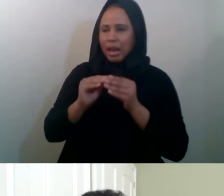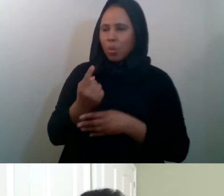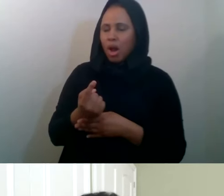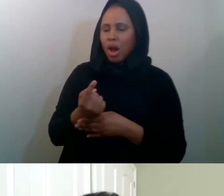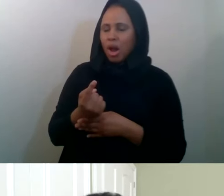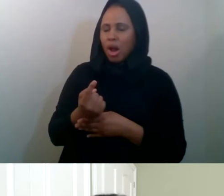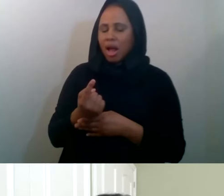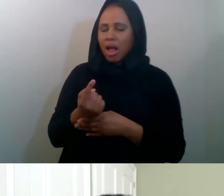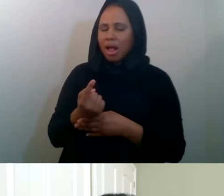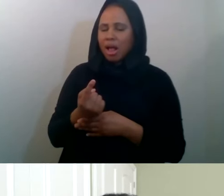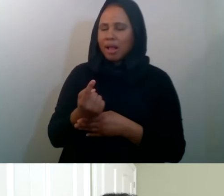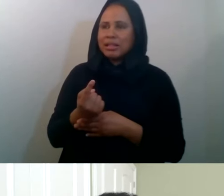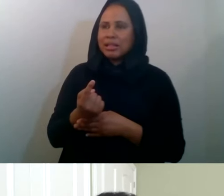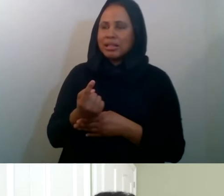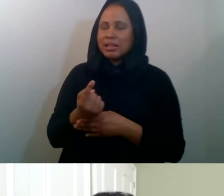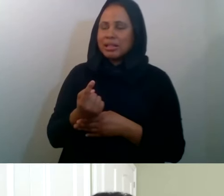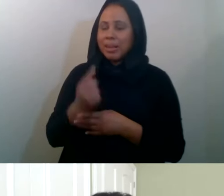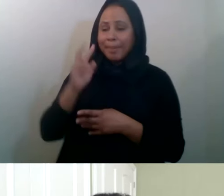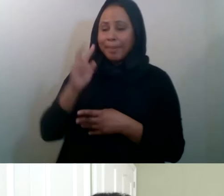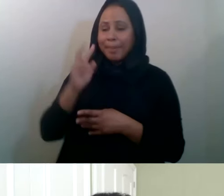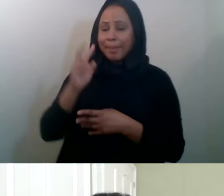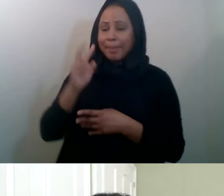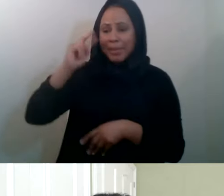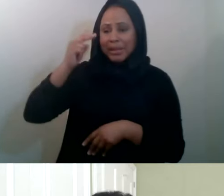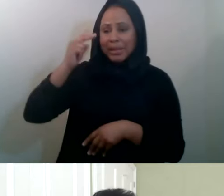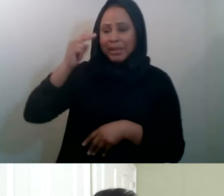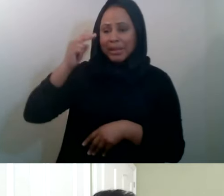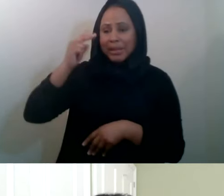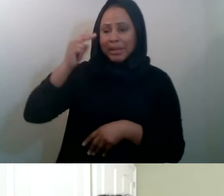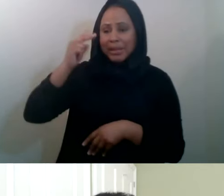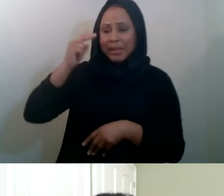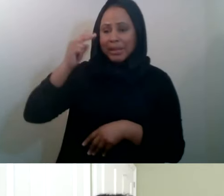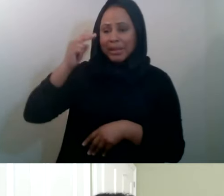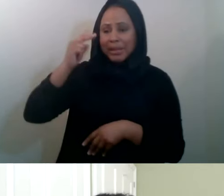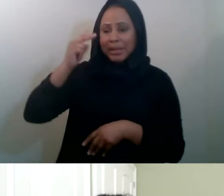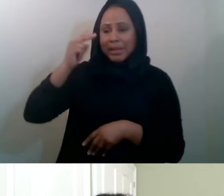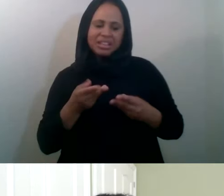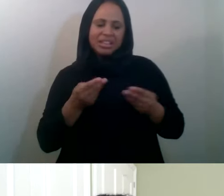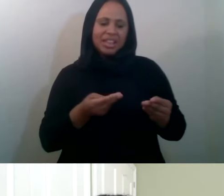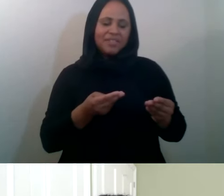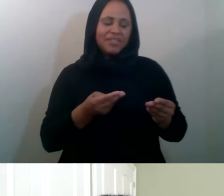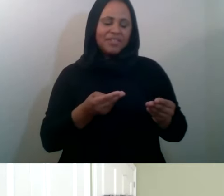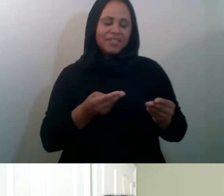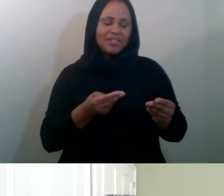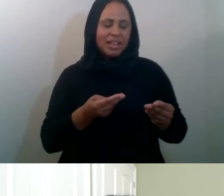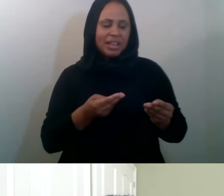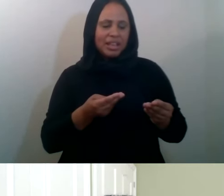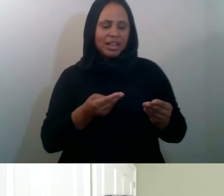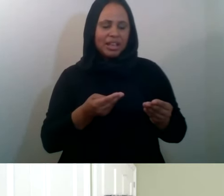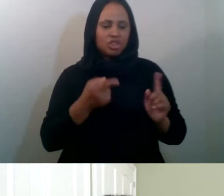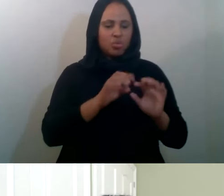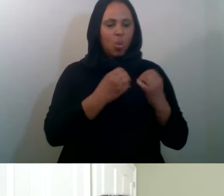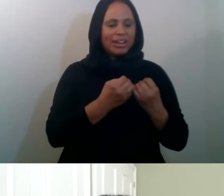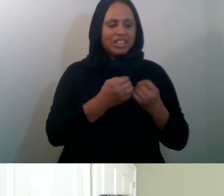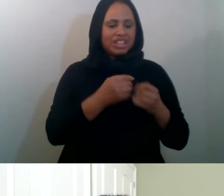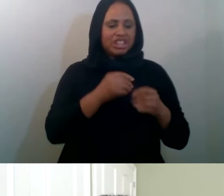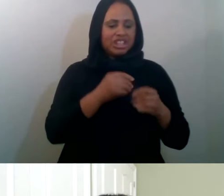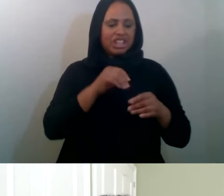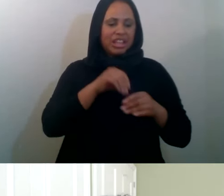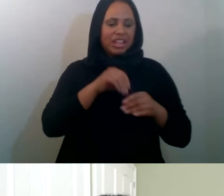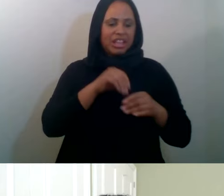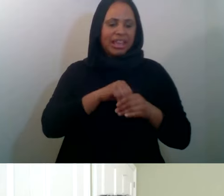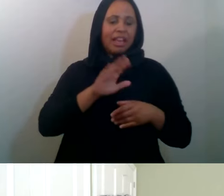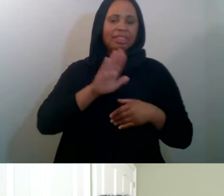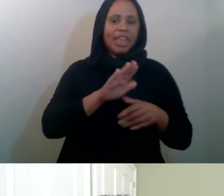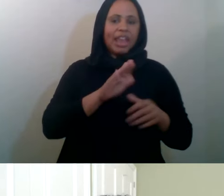that Muslims only give to causes within their own backyard or within their own community or only two